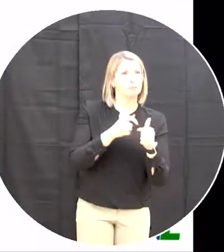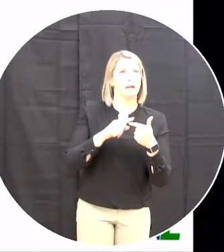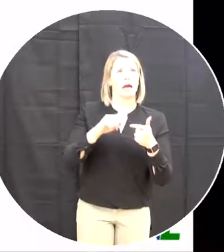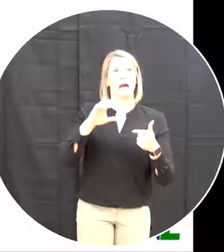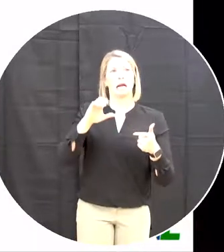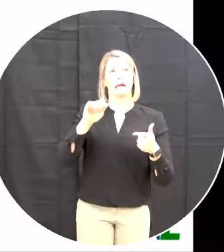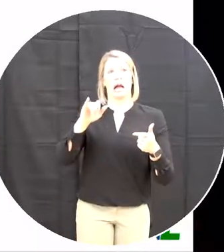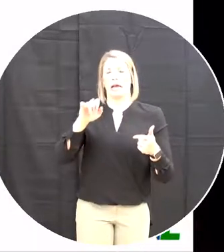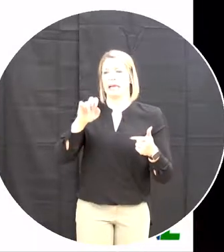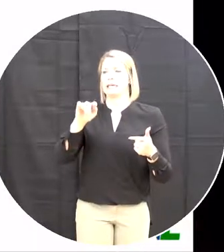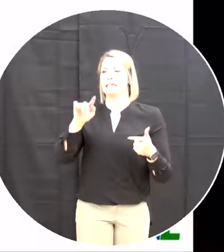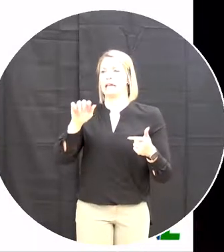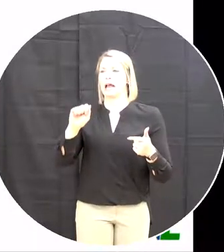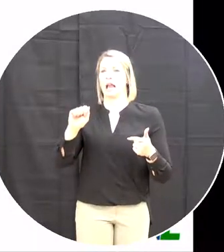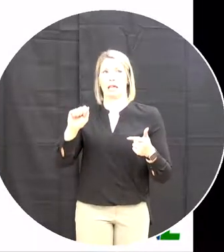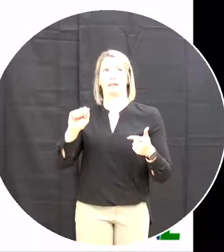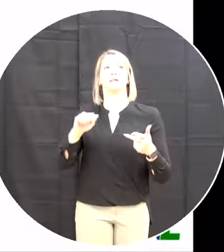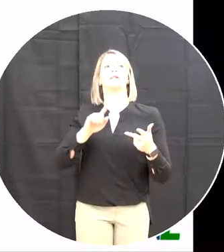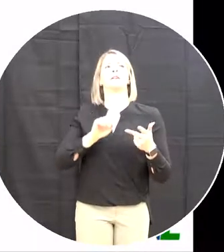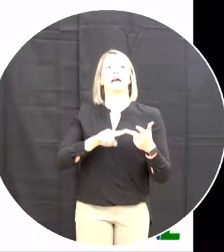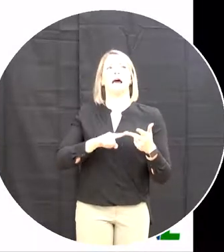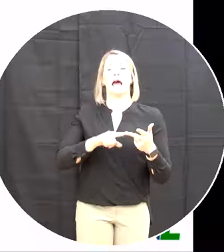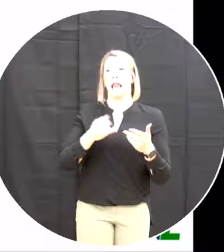And then finish off with deep learning